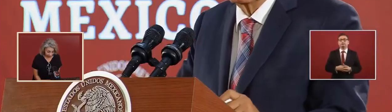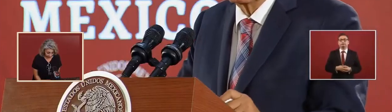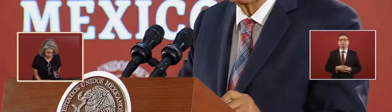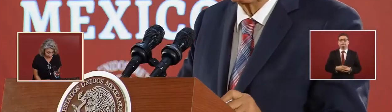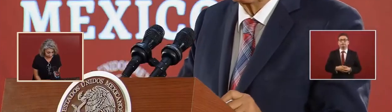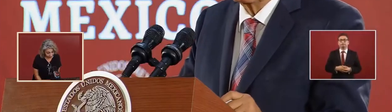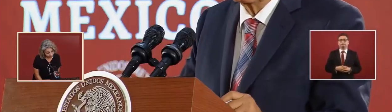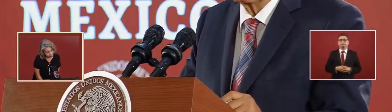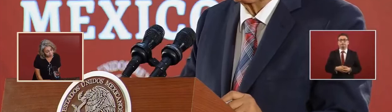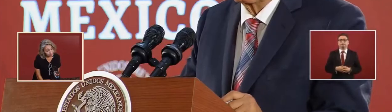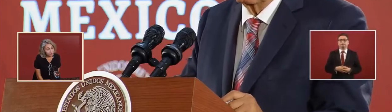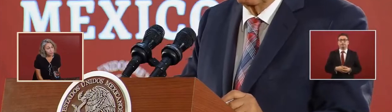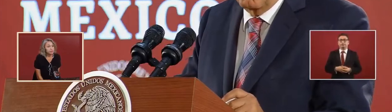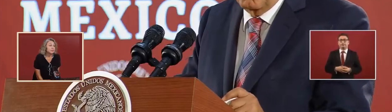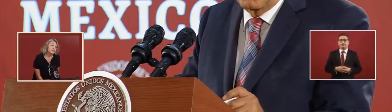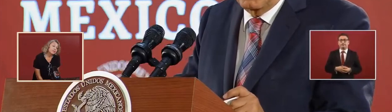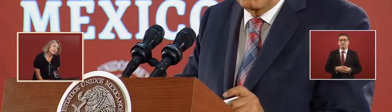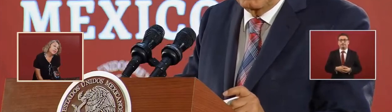very